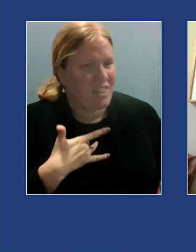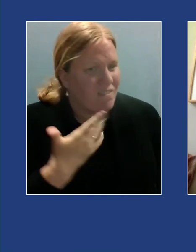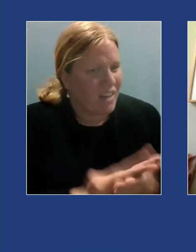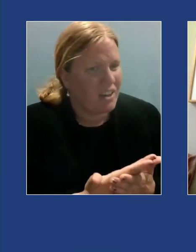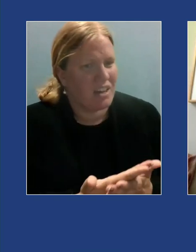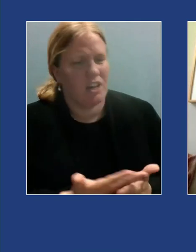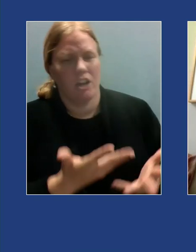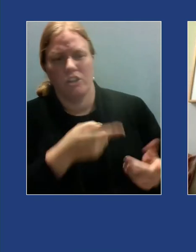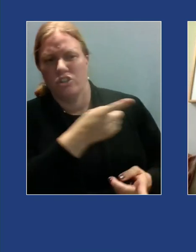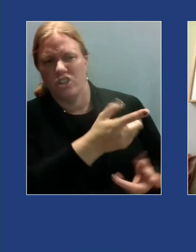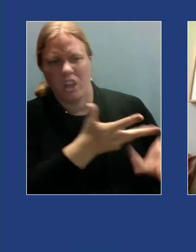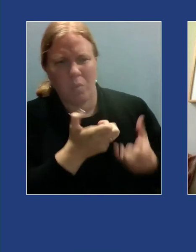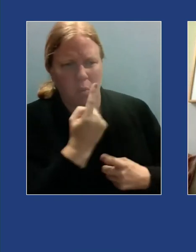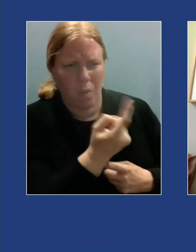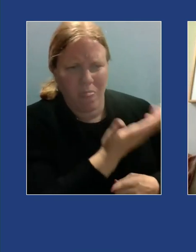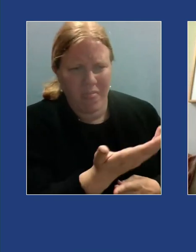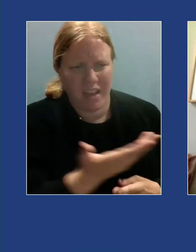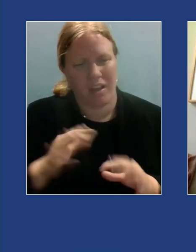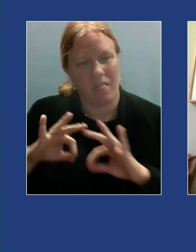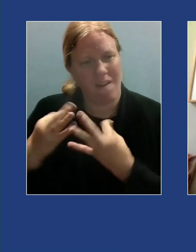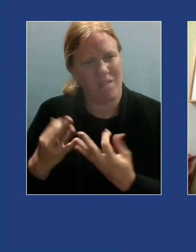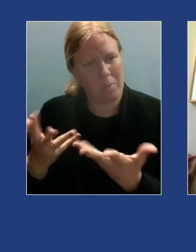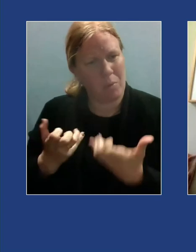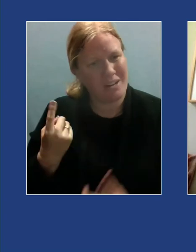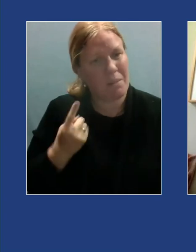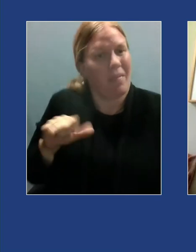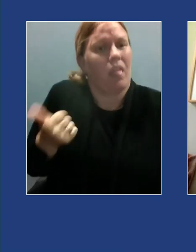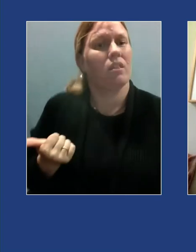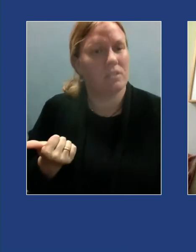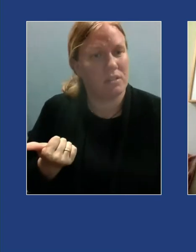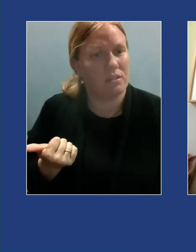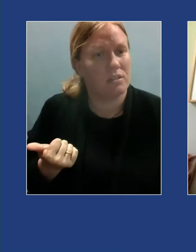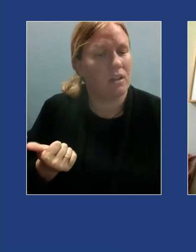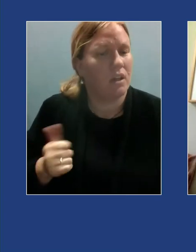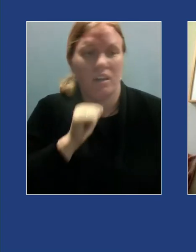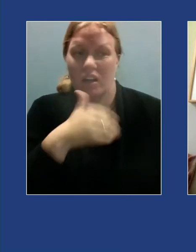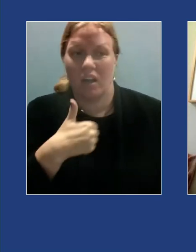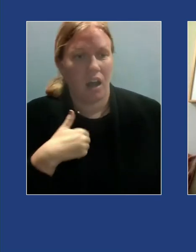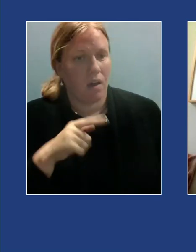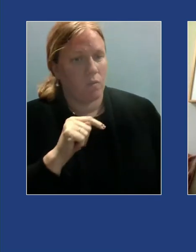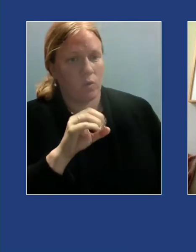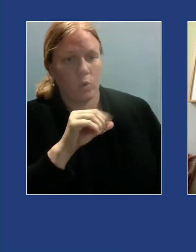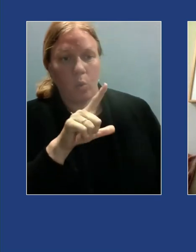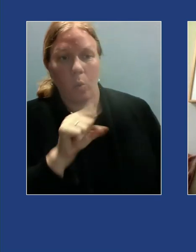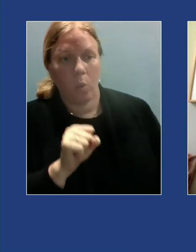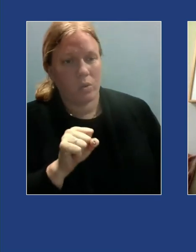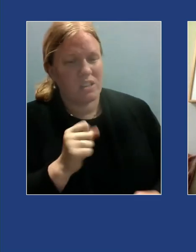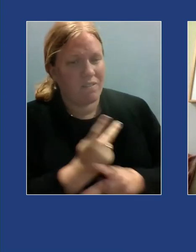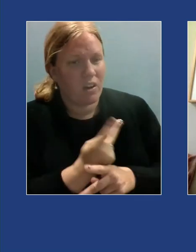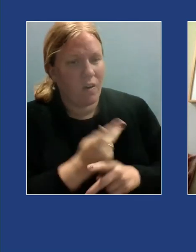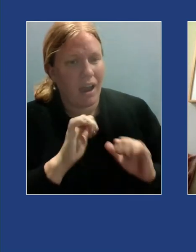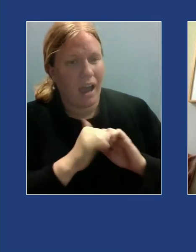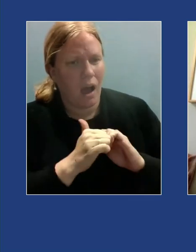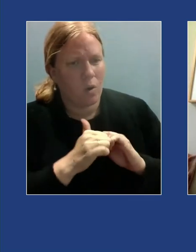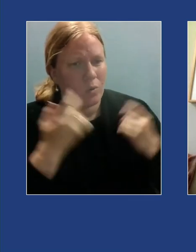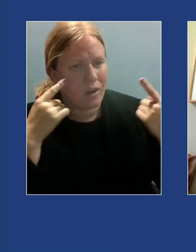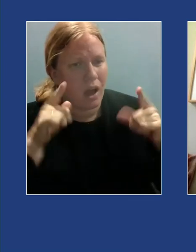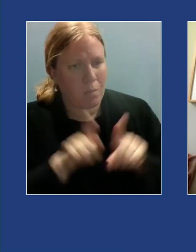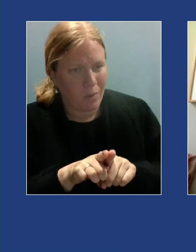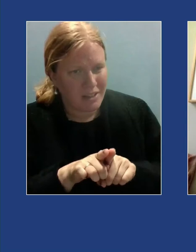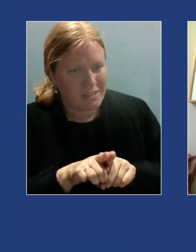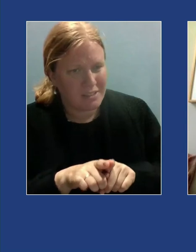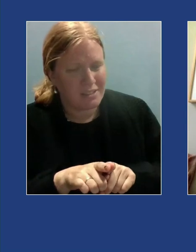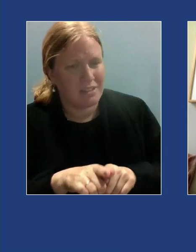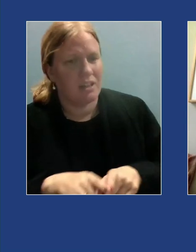and the rest of our family wanted another and none of us having the tools to come to a place of compromise how irritated she was in confined